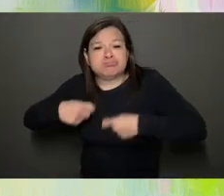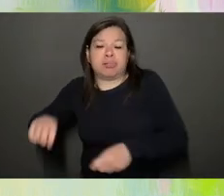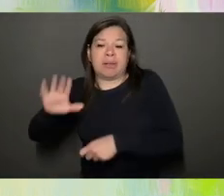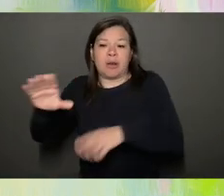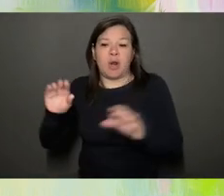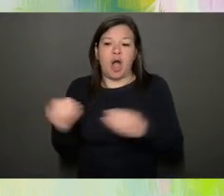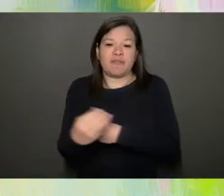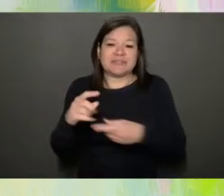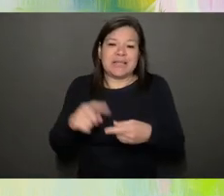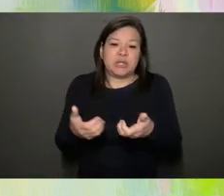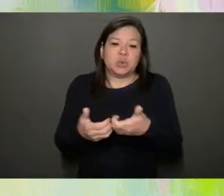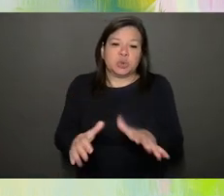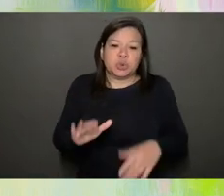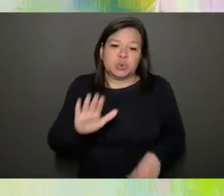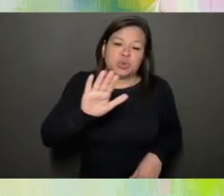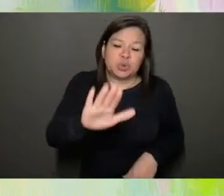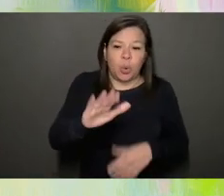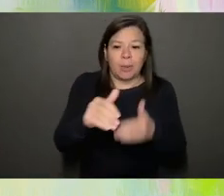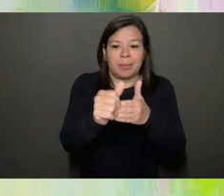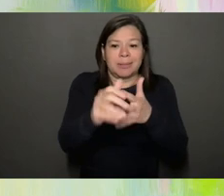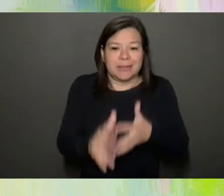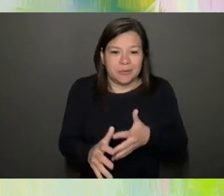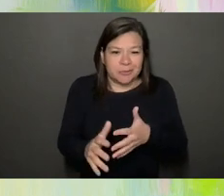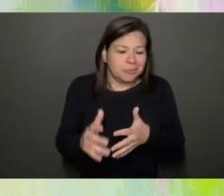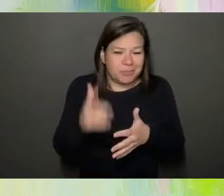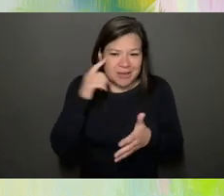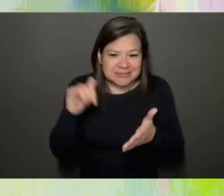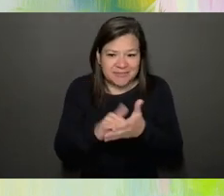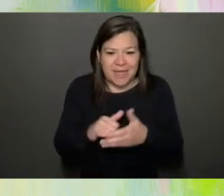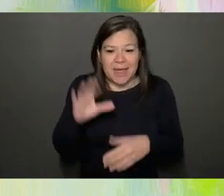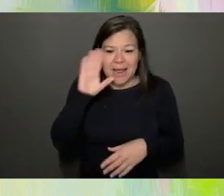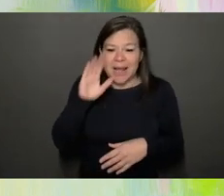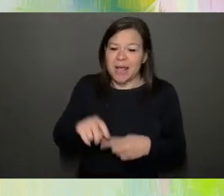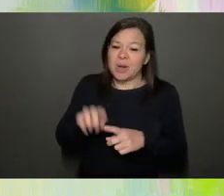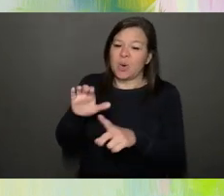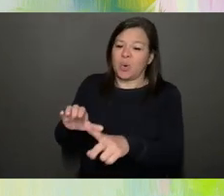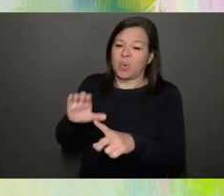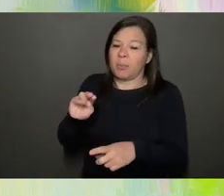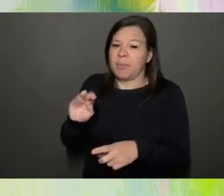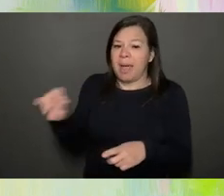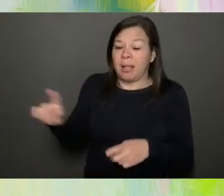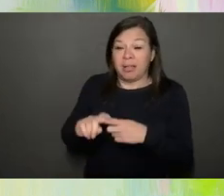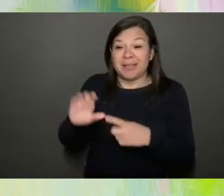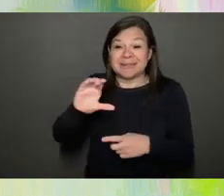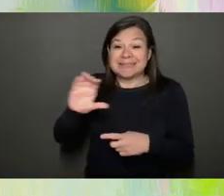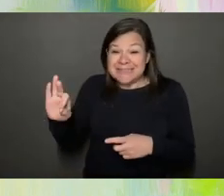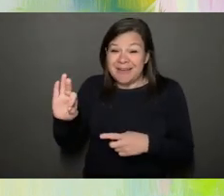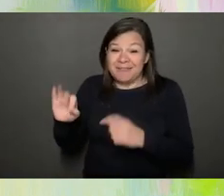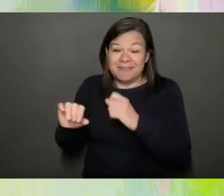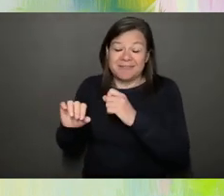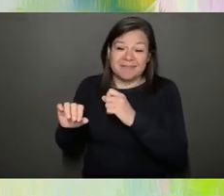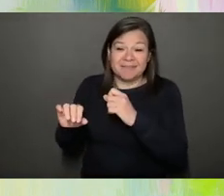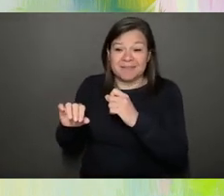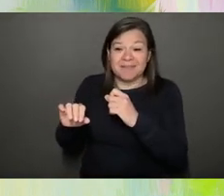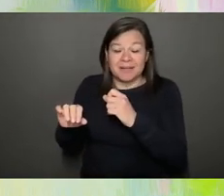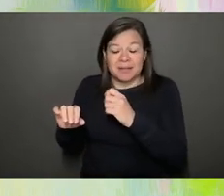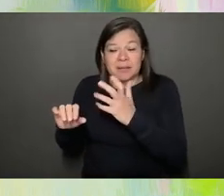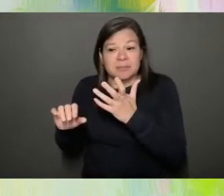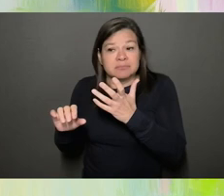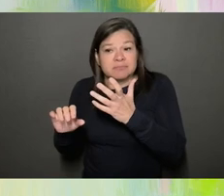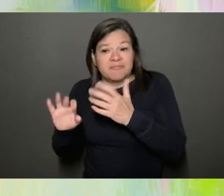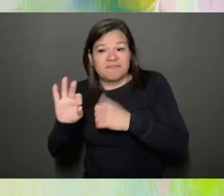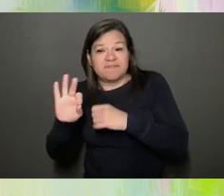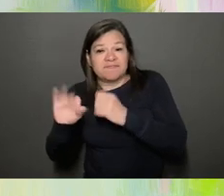I know, Mel, you've been involved in several projects that the Cystic Fibrosis Foundation have taken quite a long time. So what do you think are the keys when